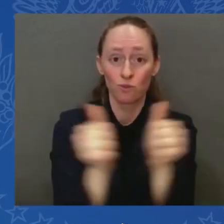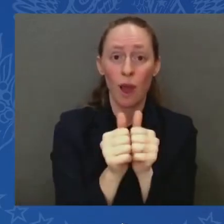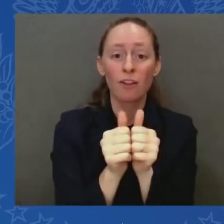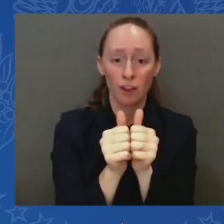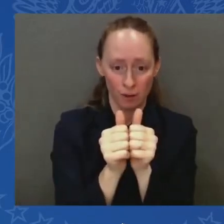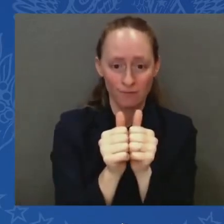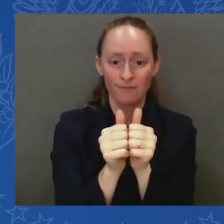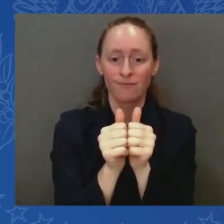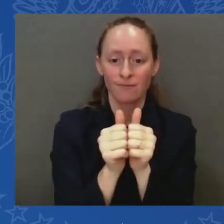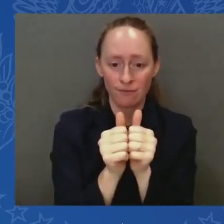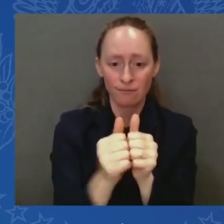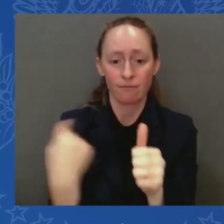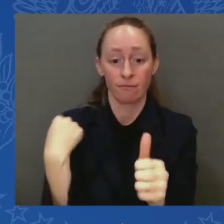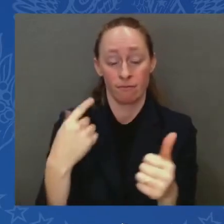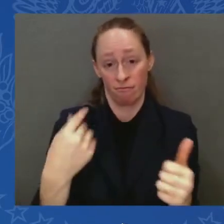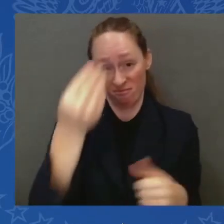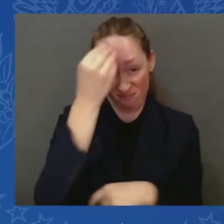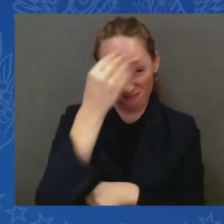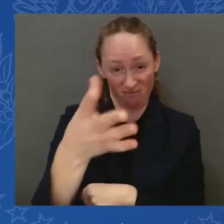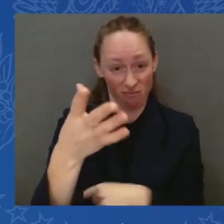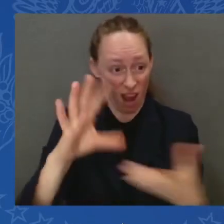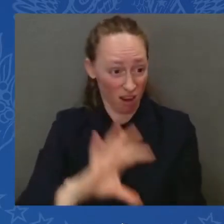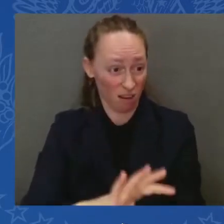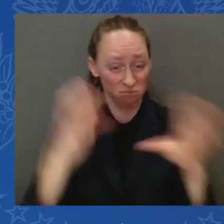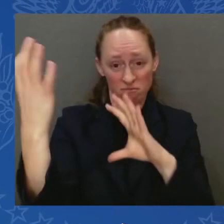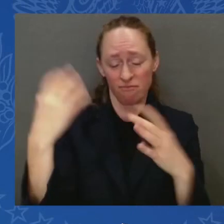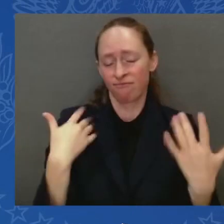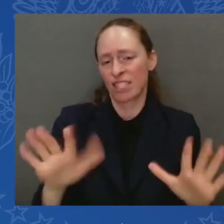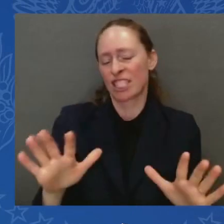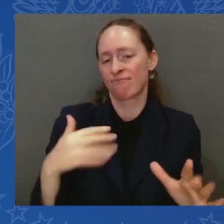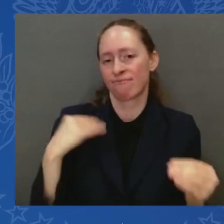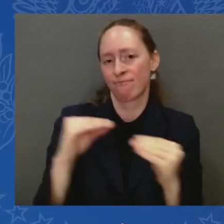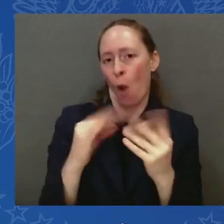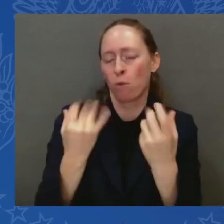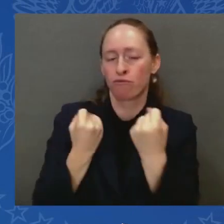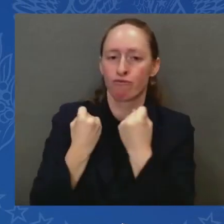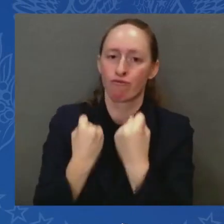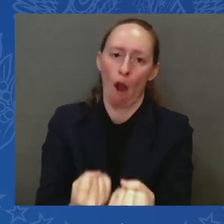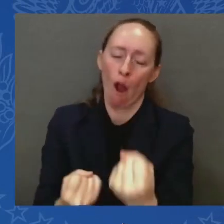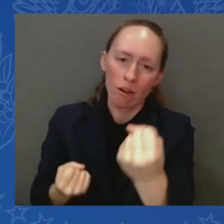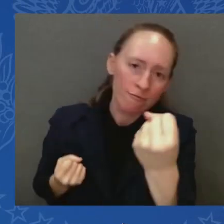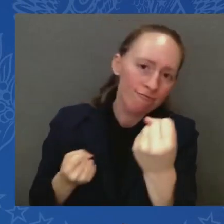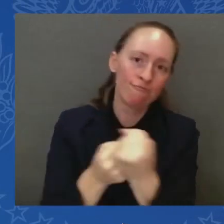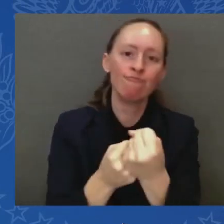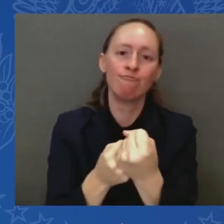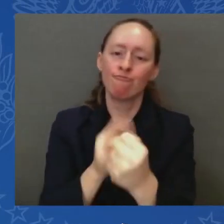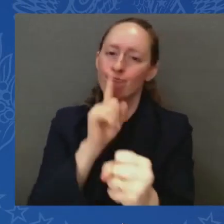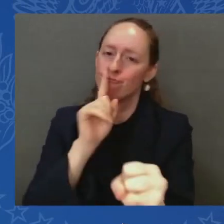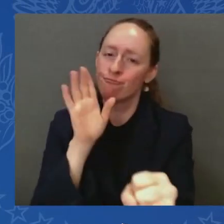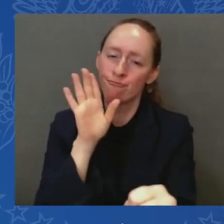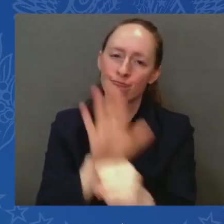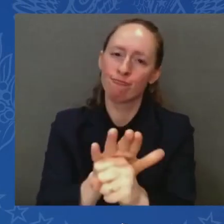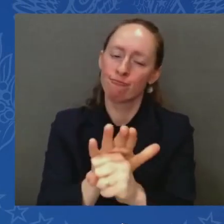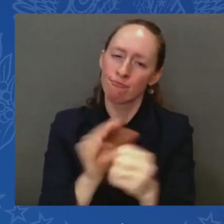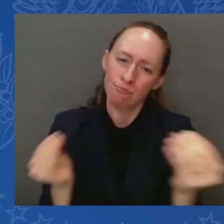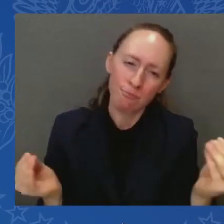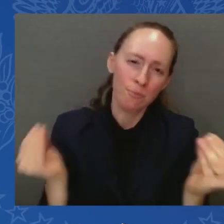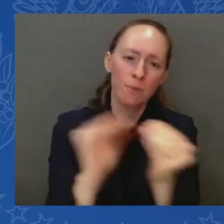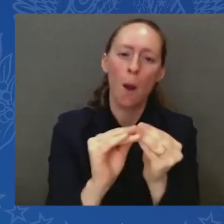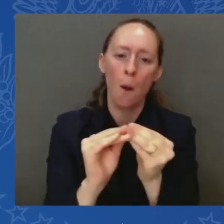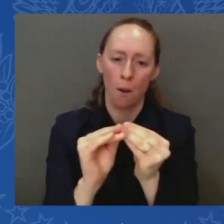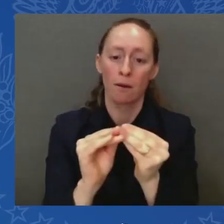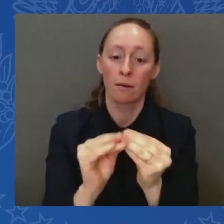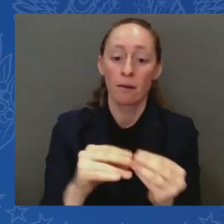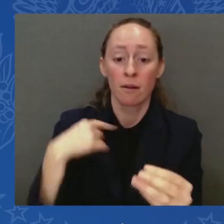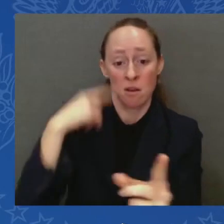I'm here to tell you that terrorists will not win. Freedom will win. So